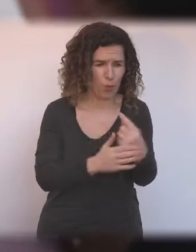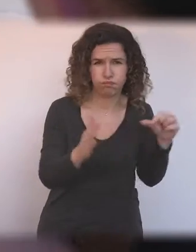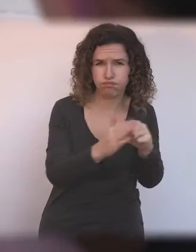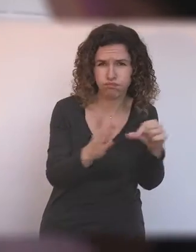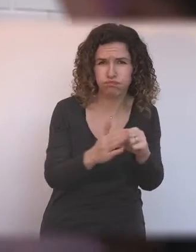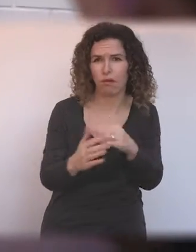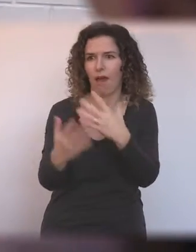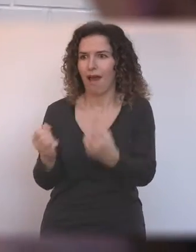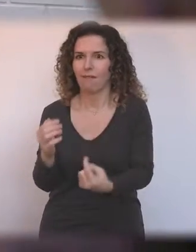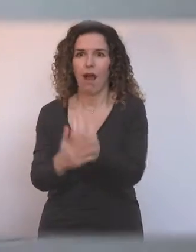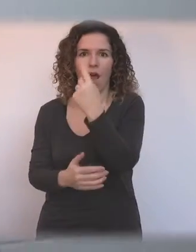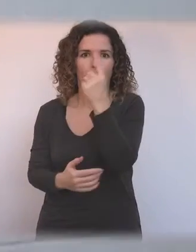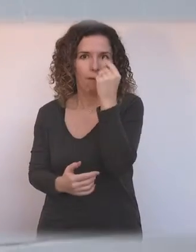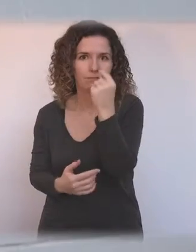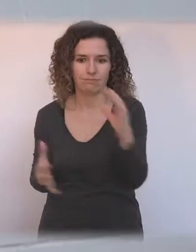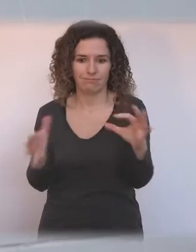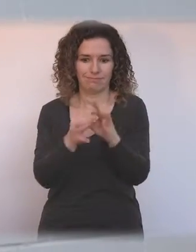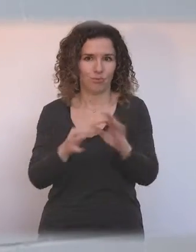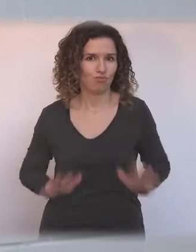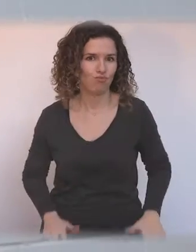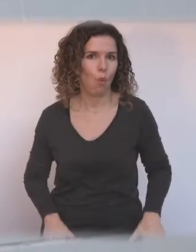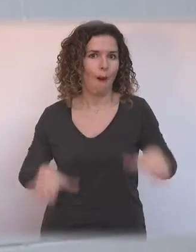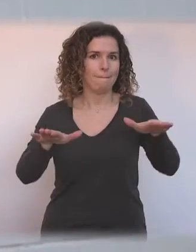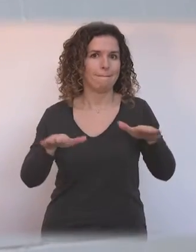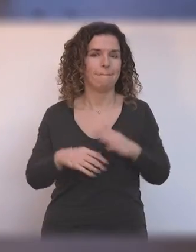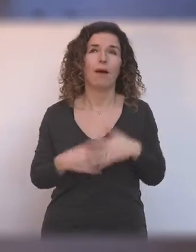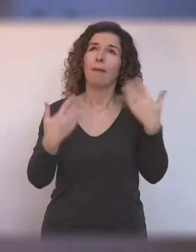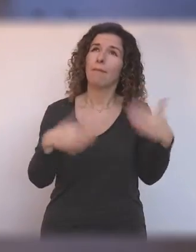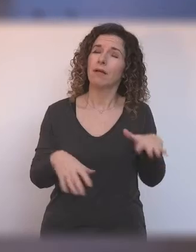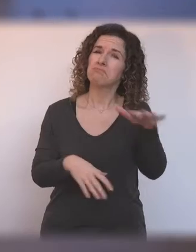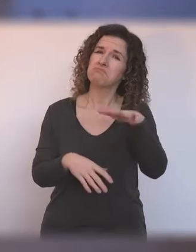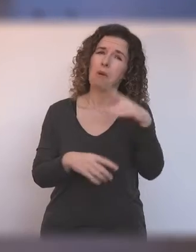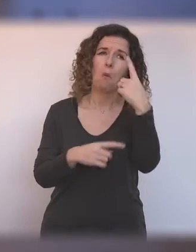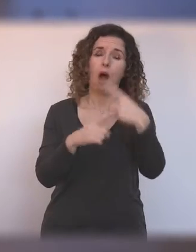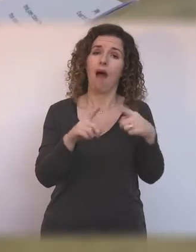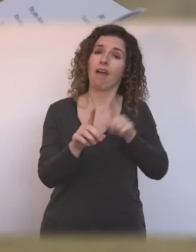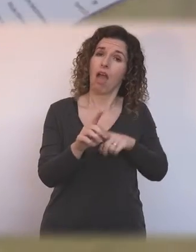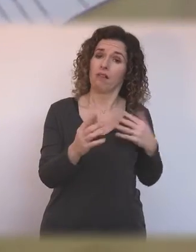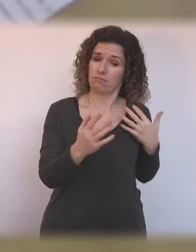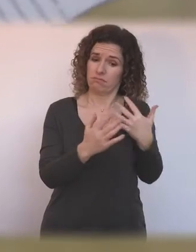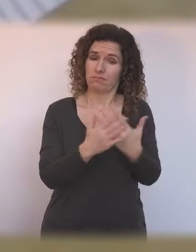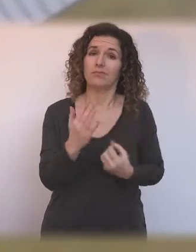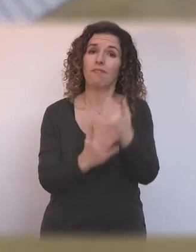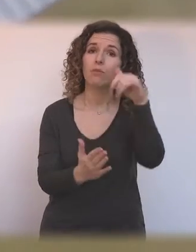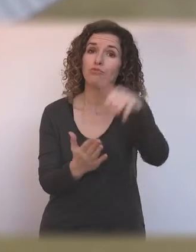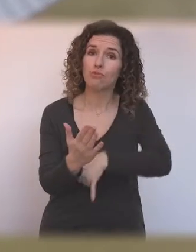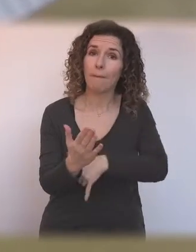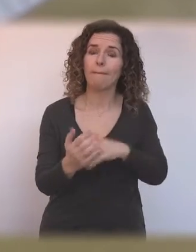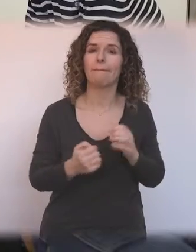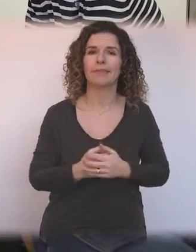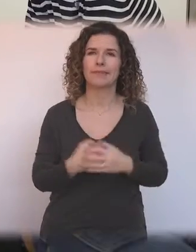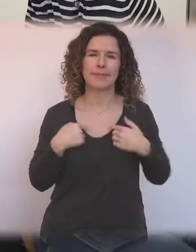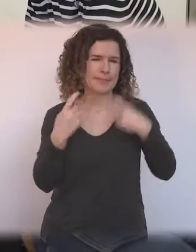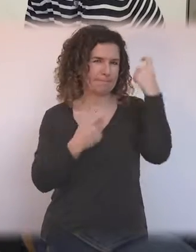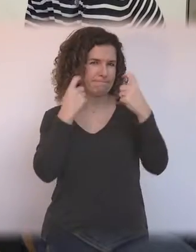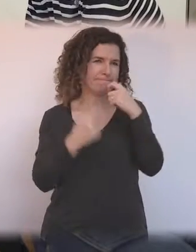that growing up brings. We've done about a year and a half of script development. What